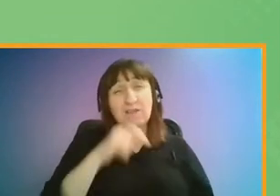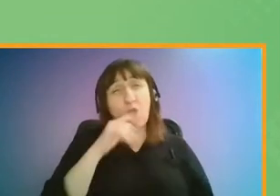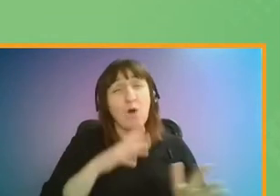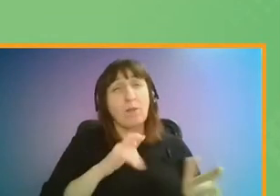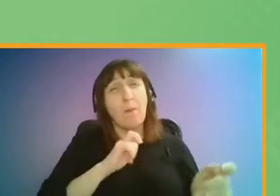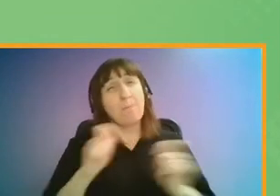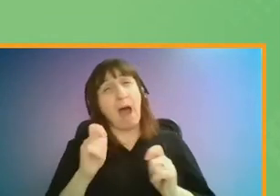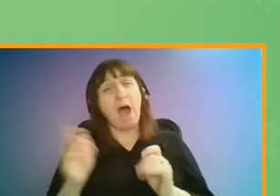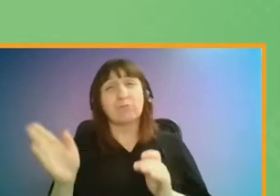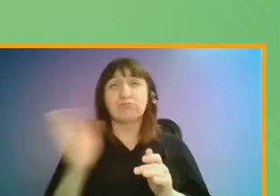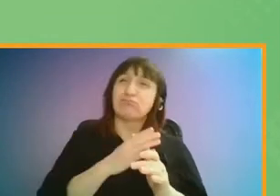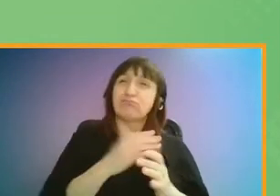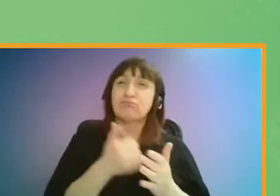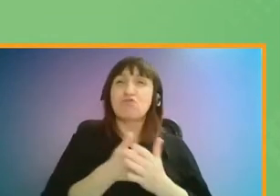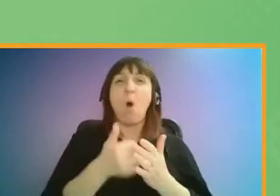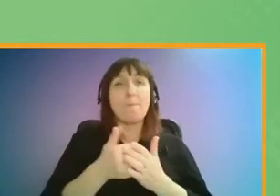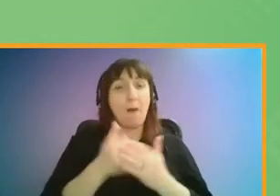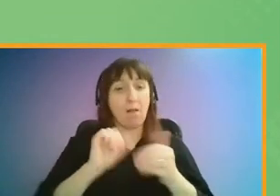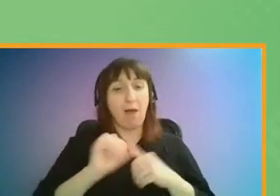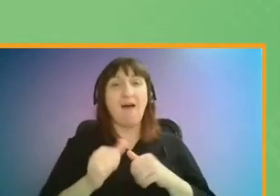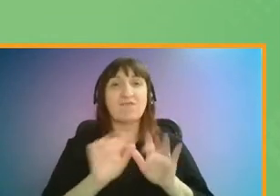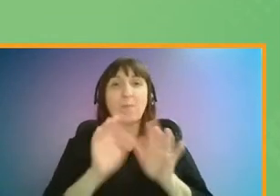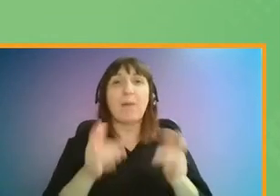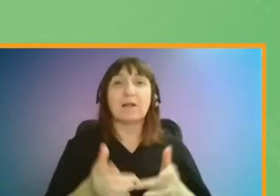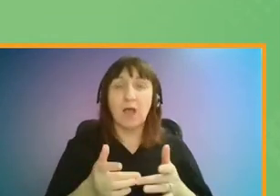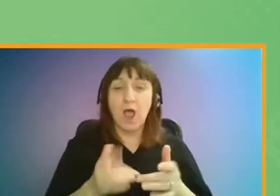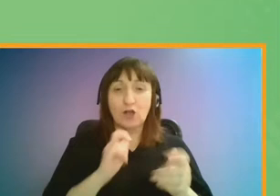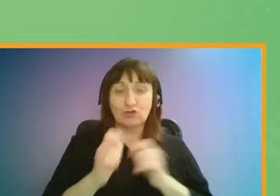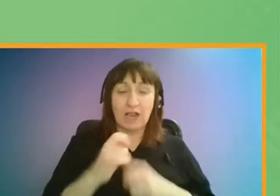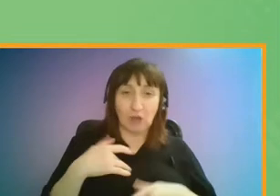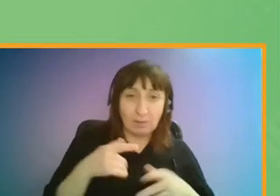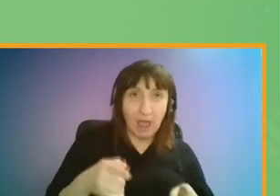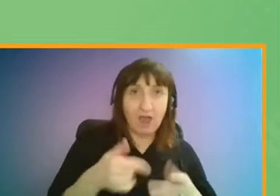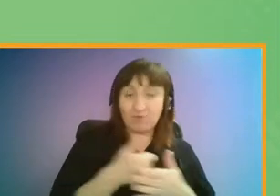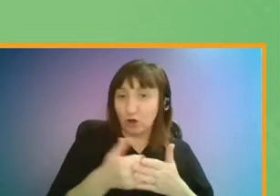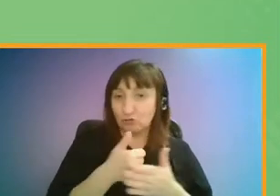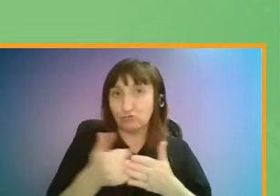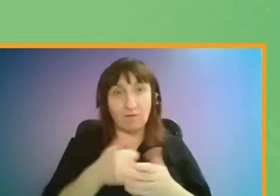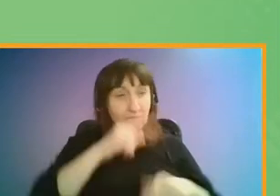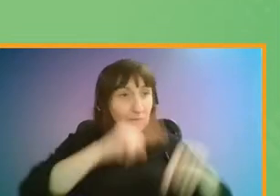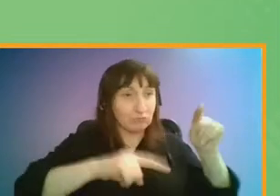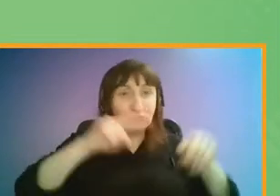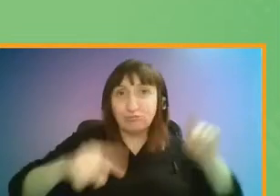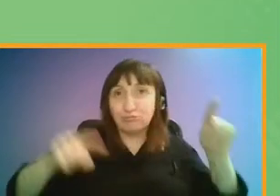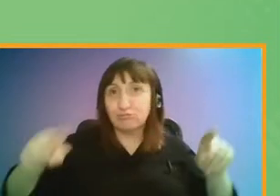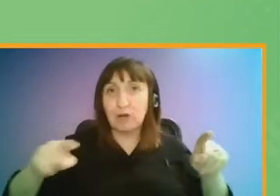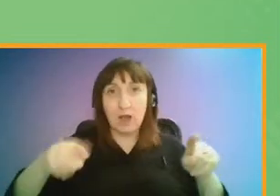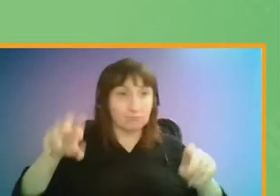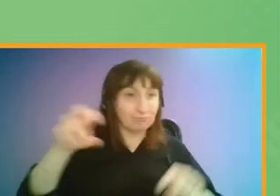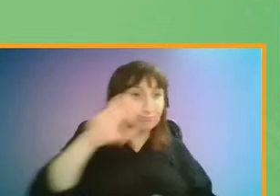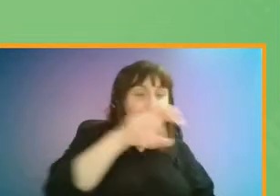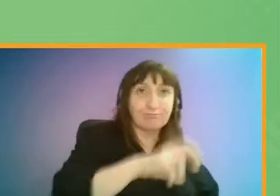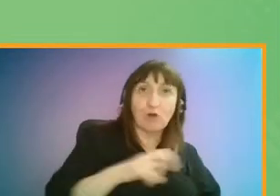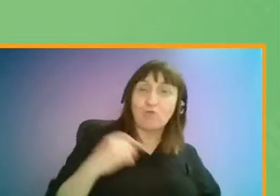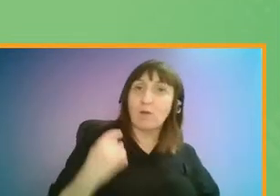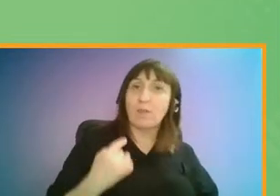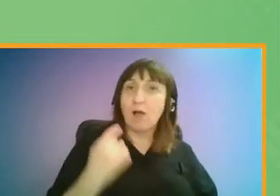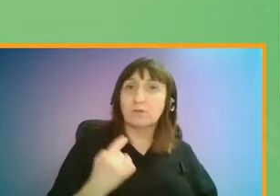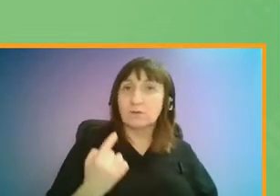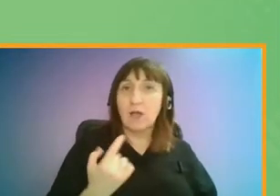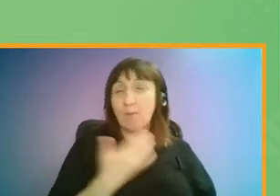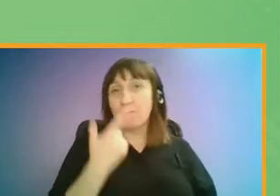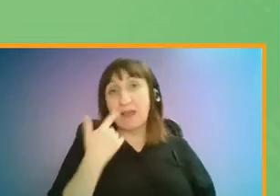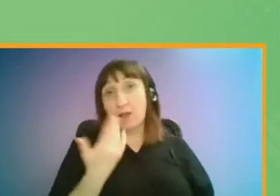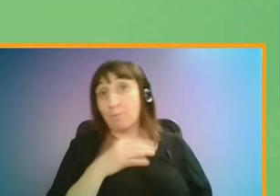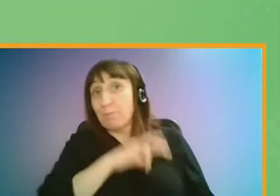return to some sort of normal, but changes to lifestyles and travel habits vary for different people and in different parts of London. Many people have